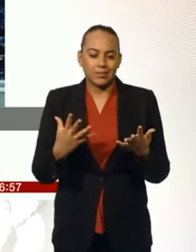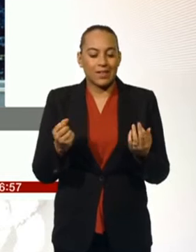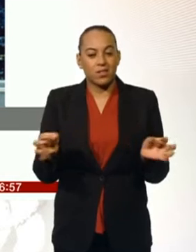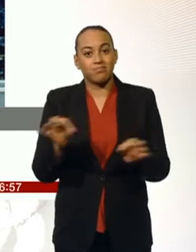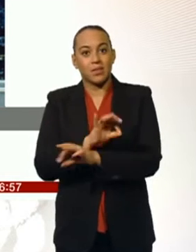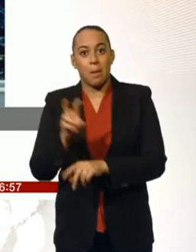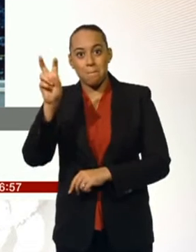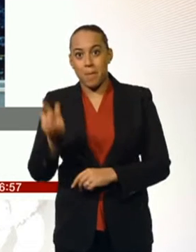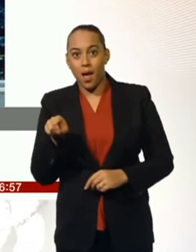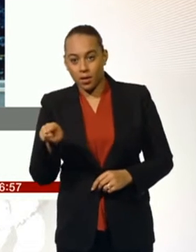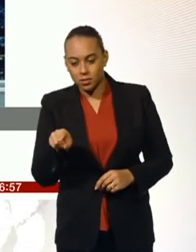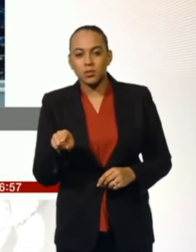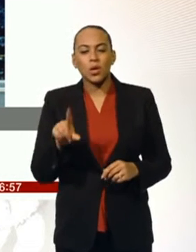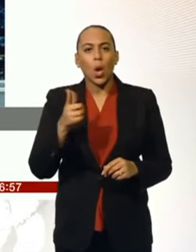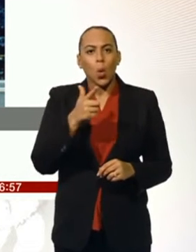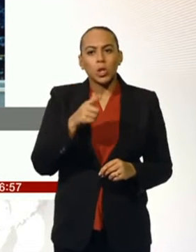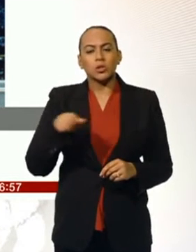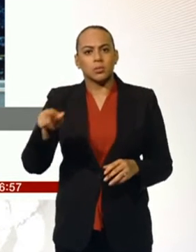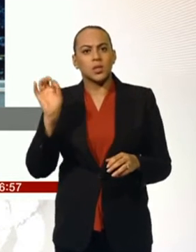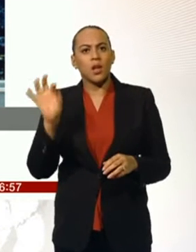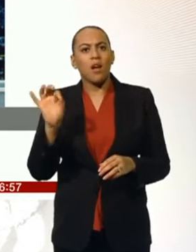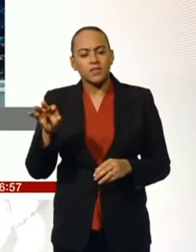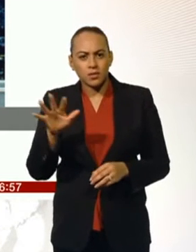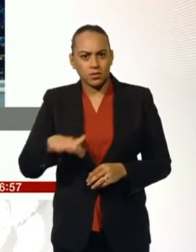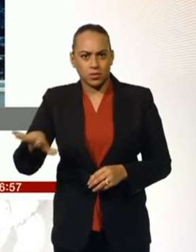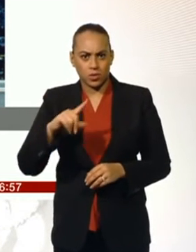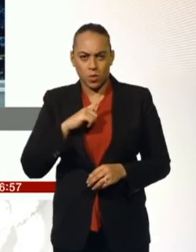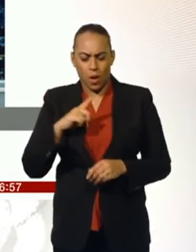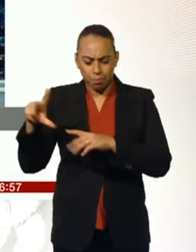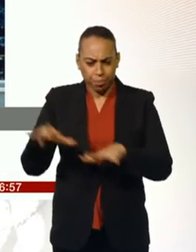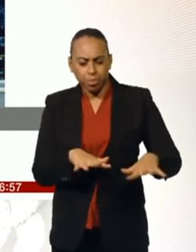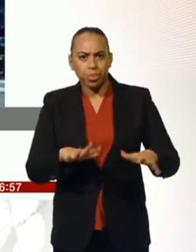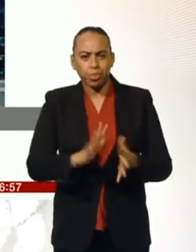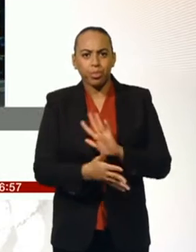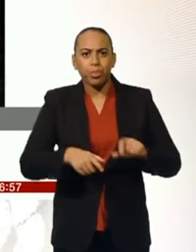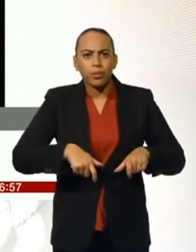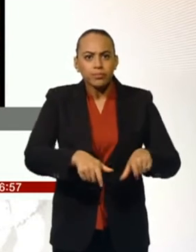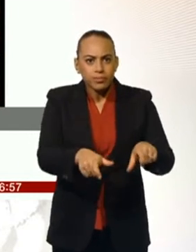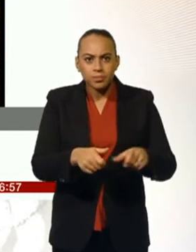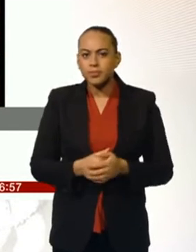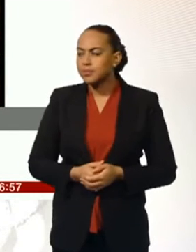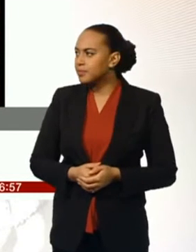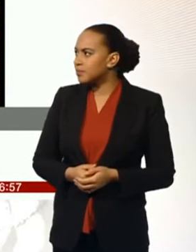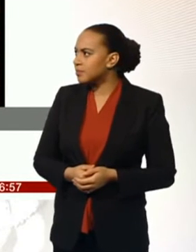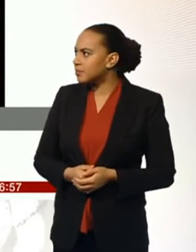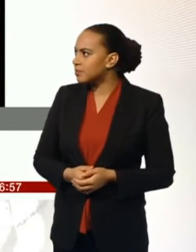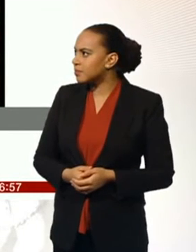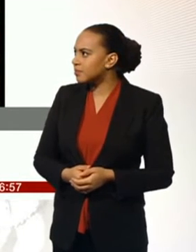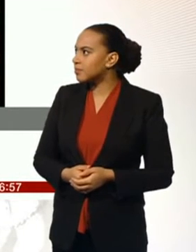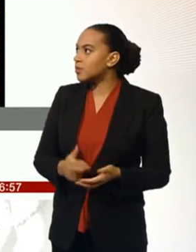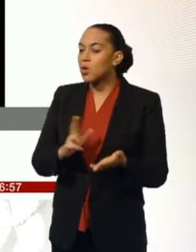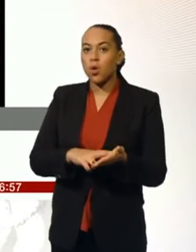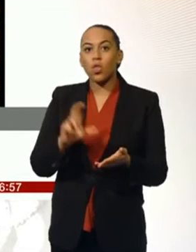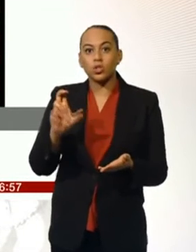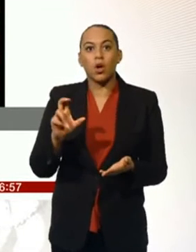service between Lewisham and Dartford via Bexley Heath following the landslips this week. On the road, this is the North Circular, where there are delays